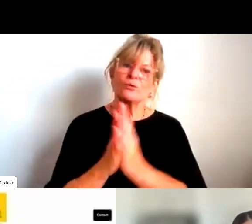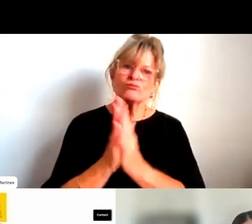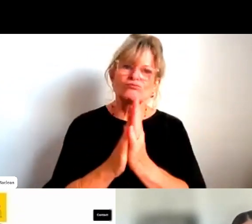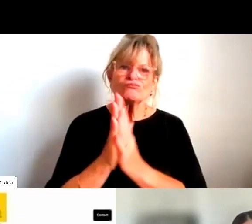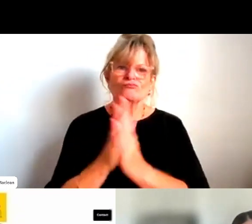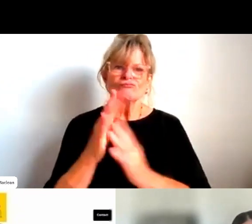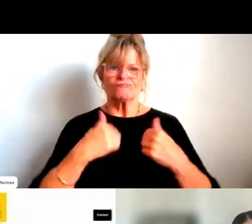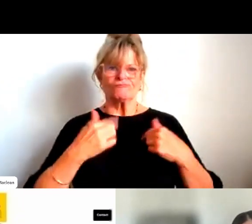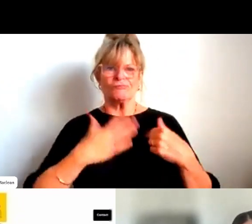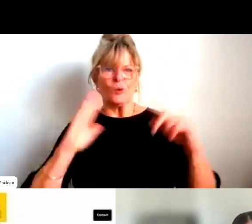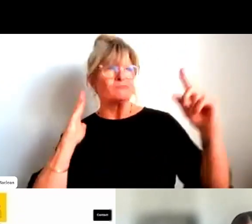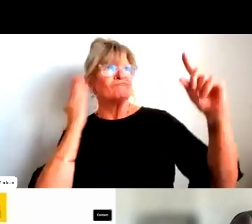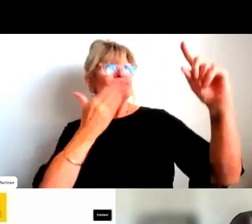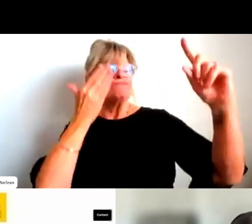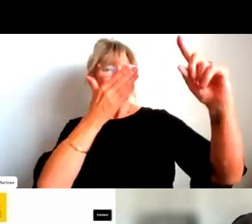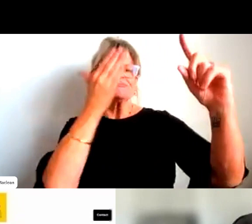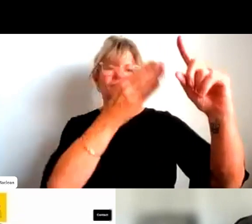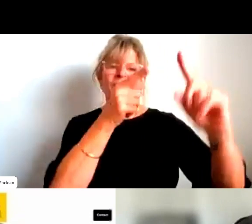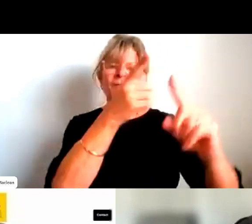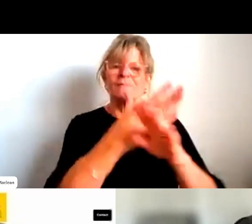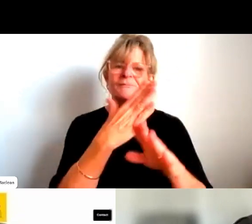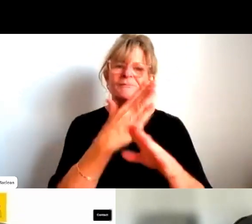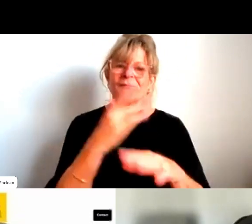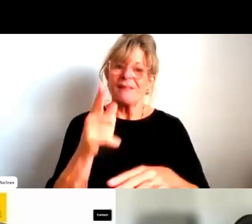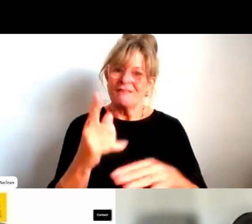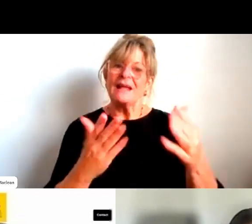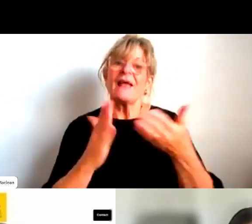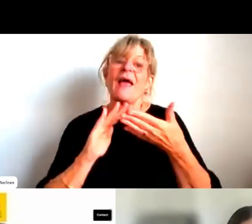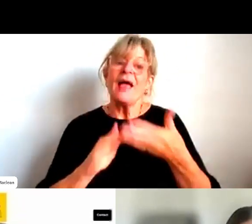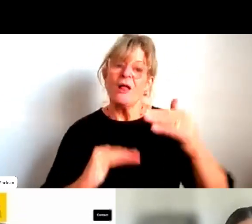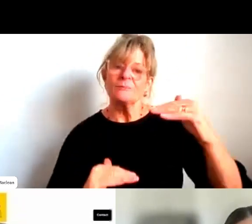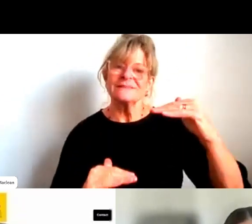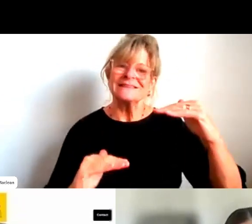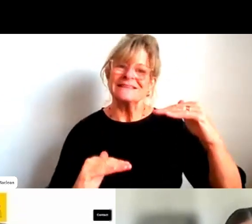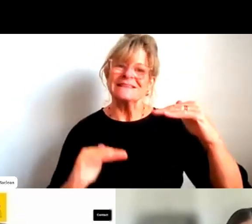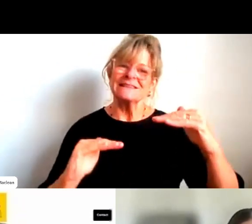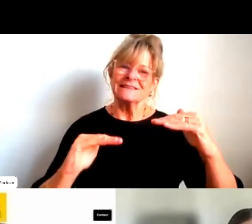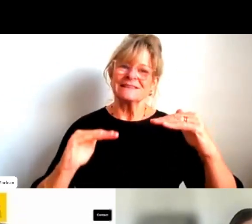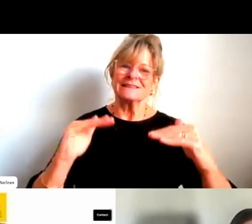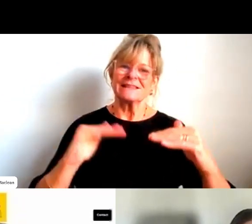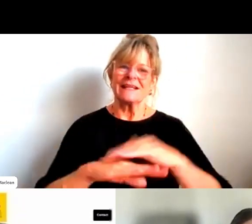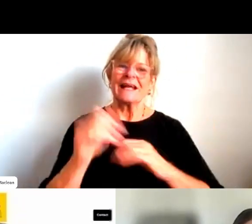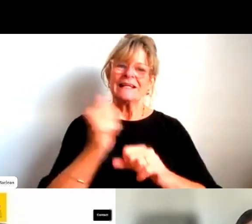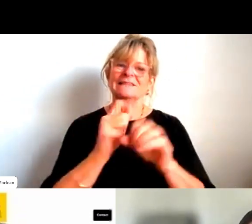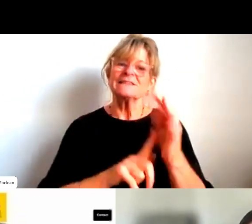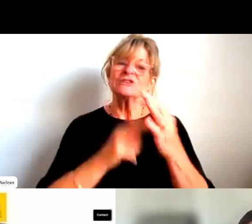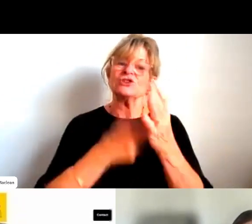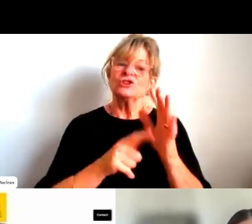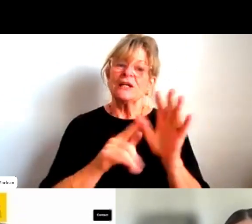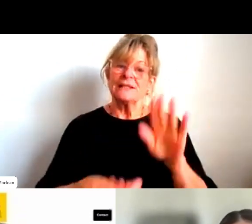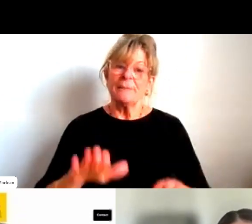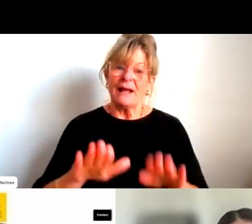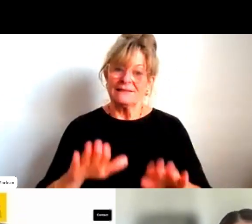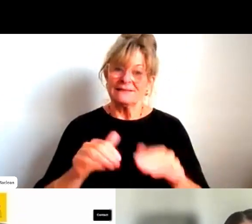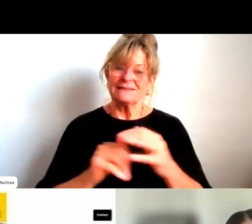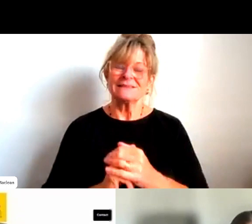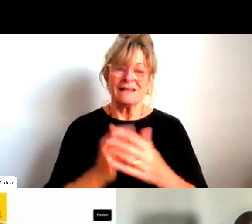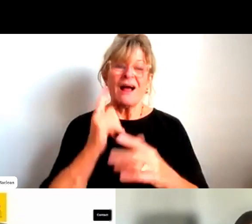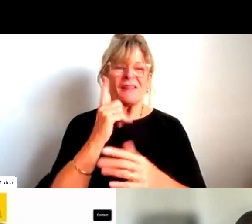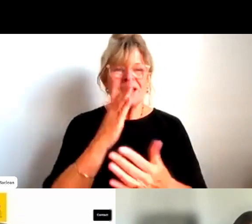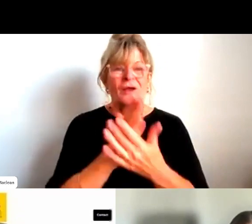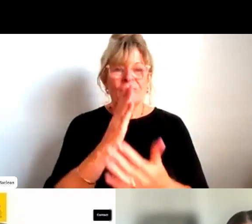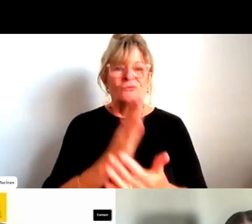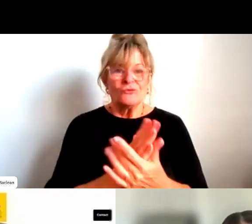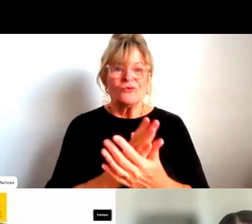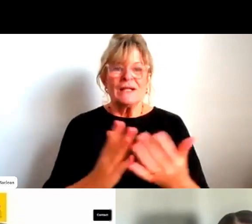eventually brings about a shift in the gender balance and the culture of an organization. So I think it really has a positive impact on both business